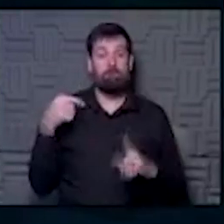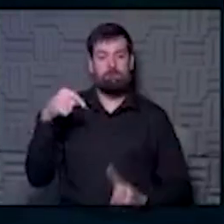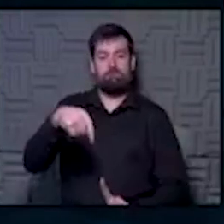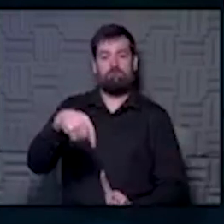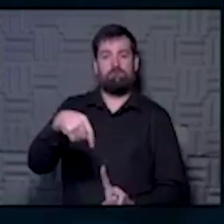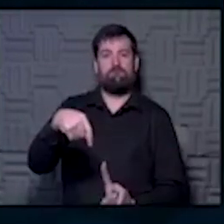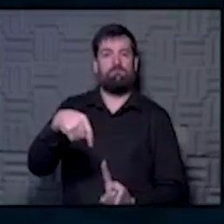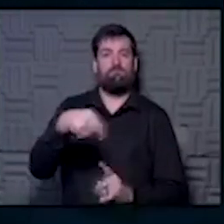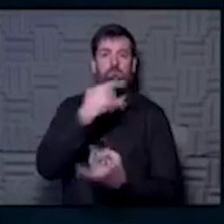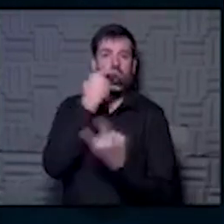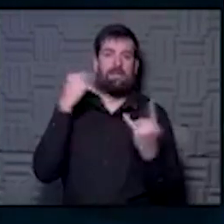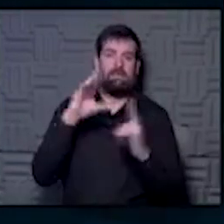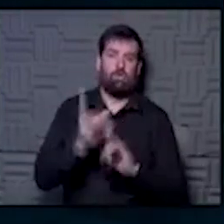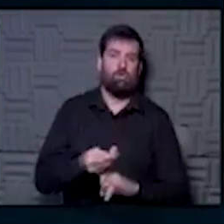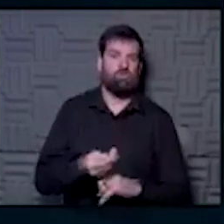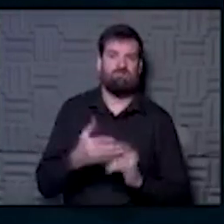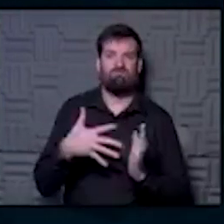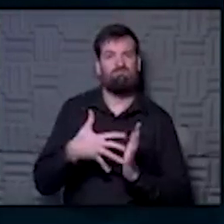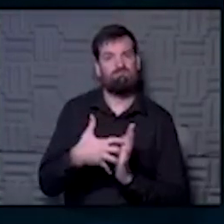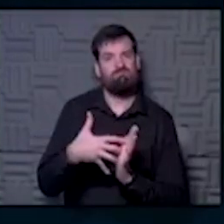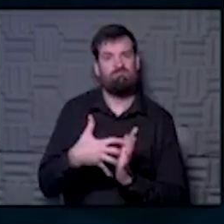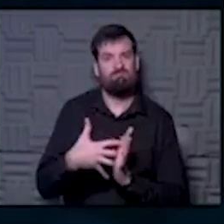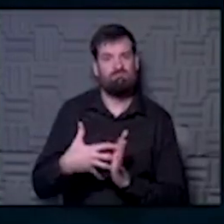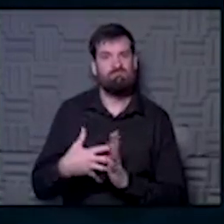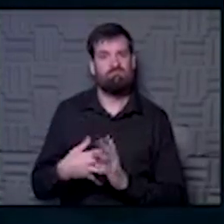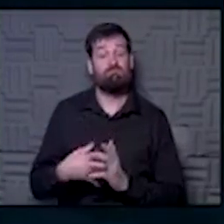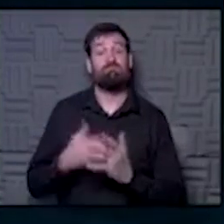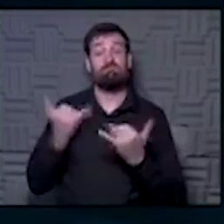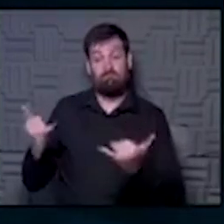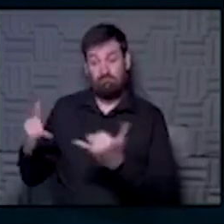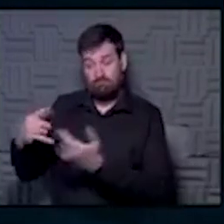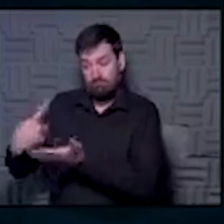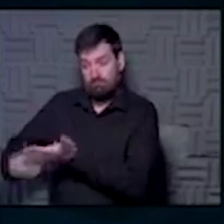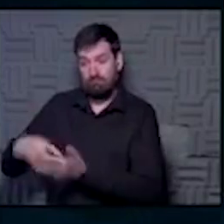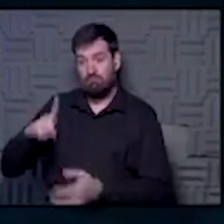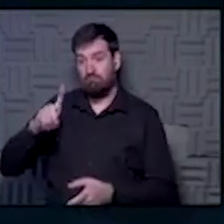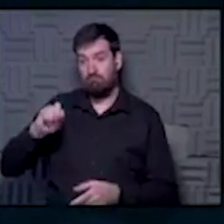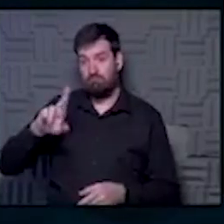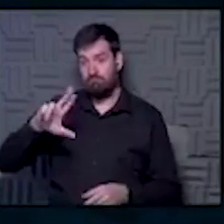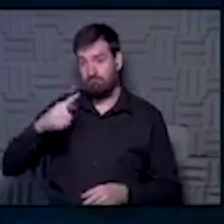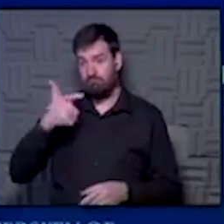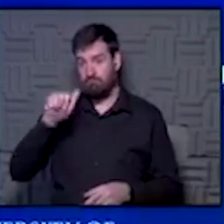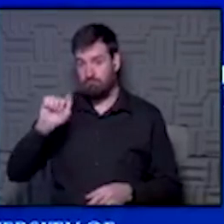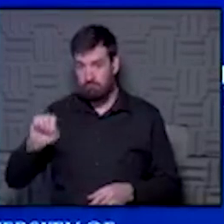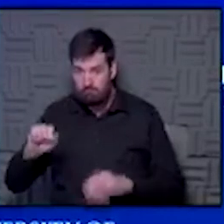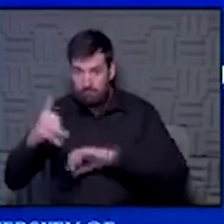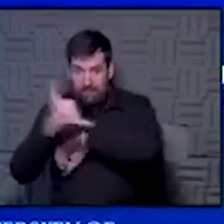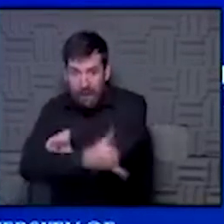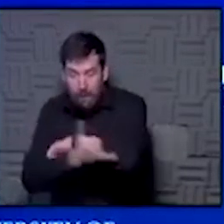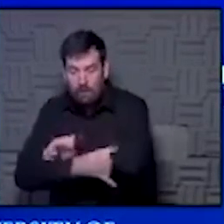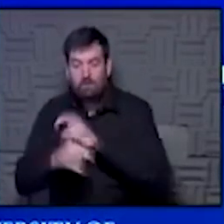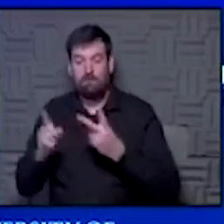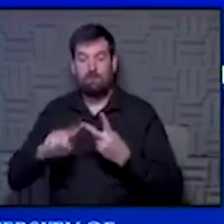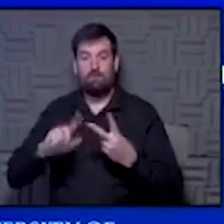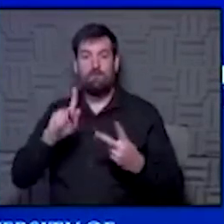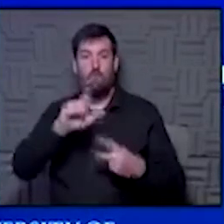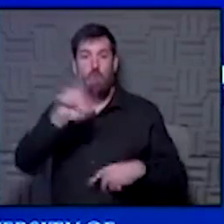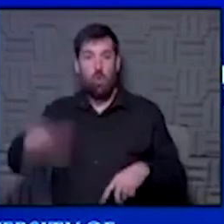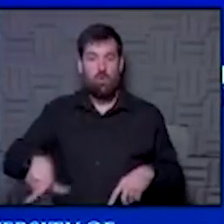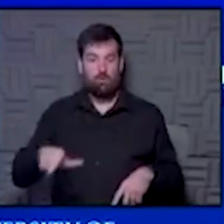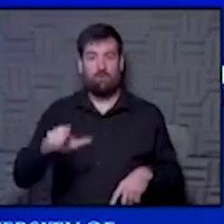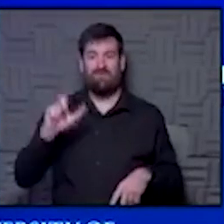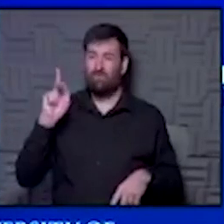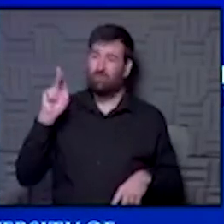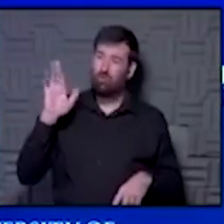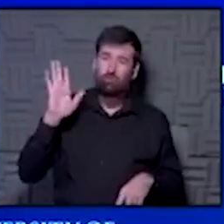masking culture is not as strong. And then you turn, and let's talk about Douglas County, and the city of Lawrence and the University of Kansas. 25,000 kids